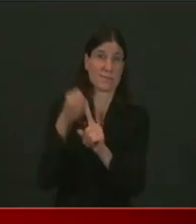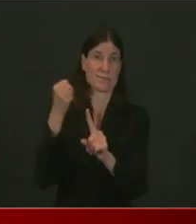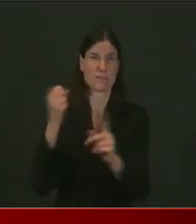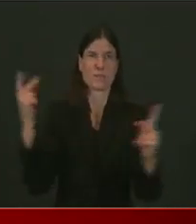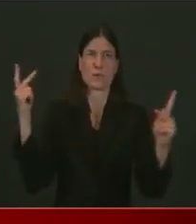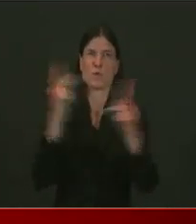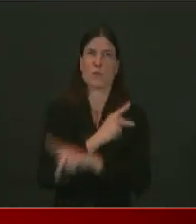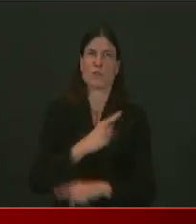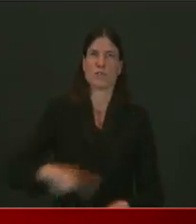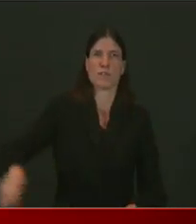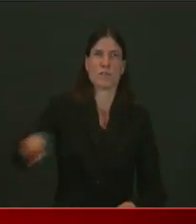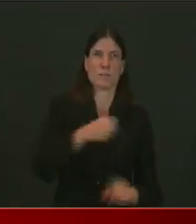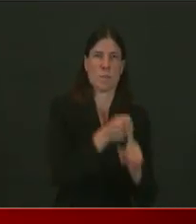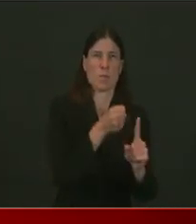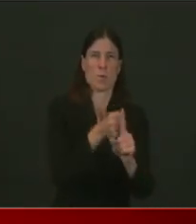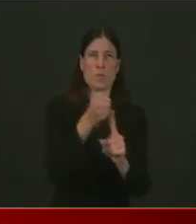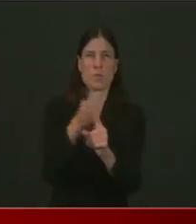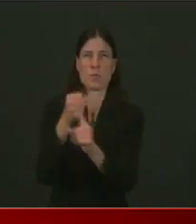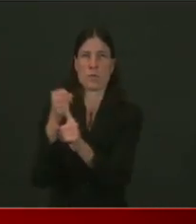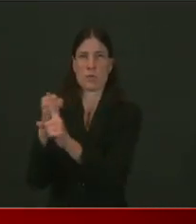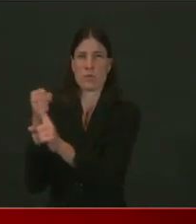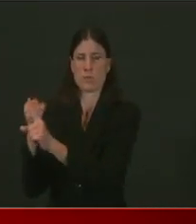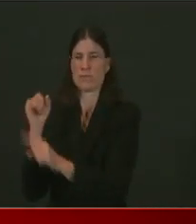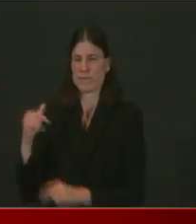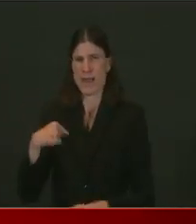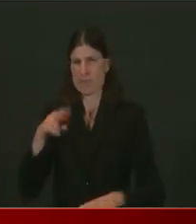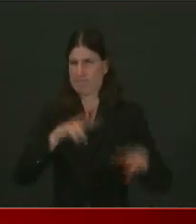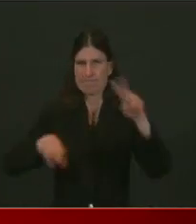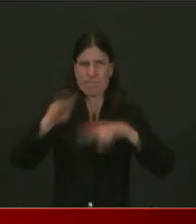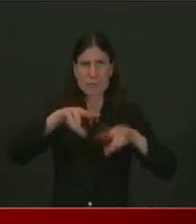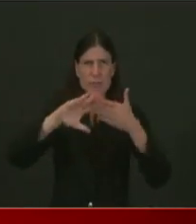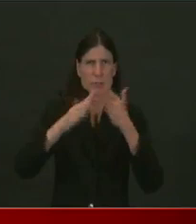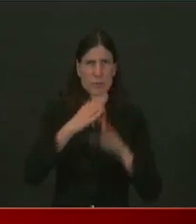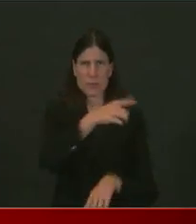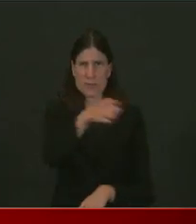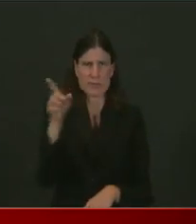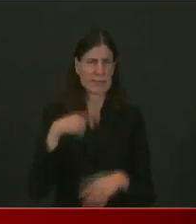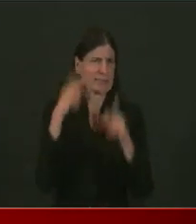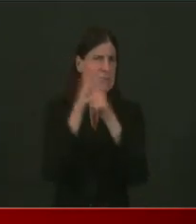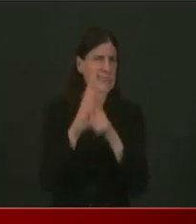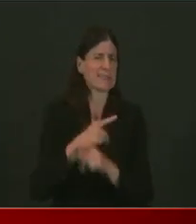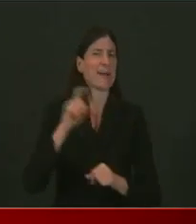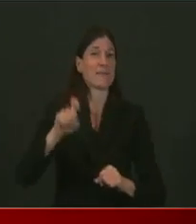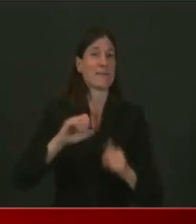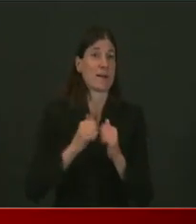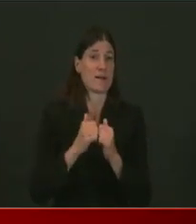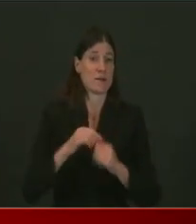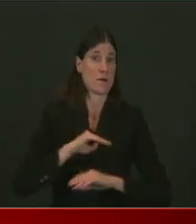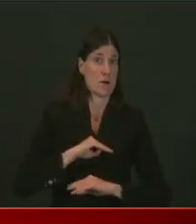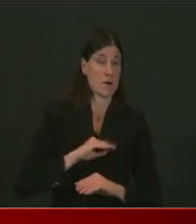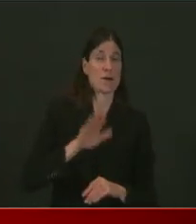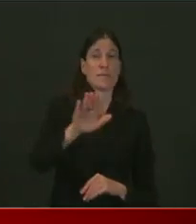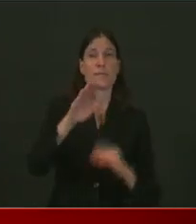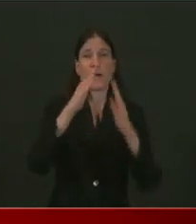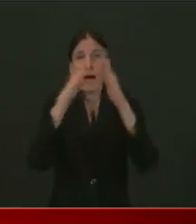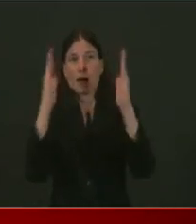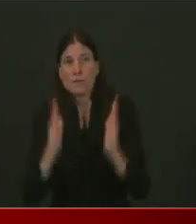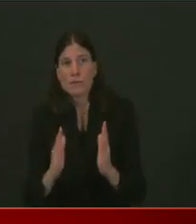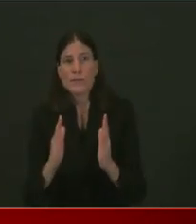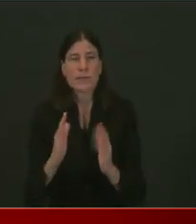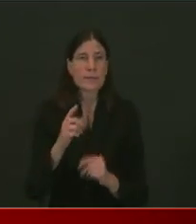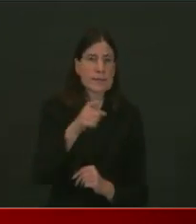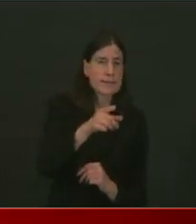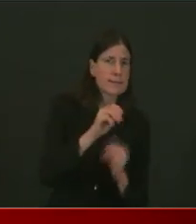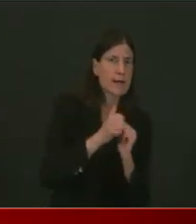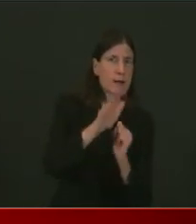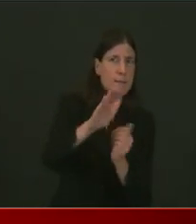meet your most basic needs of food and shelter and medical care. So today I have a special request, um, and I